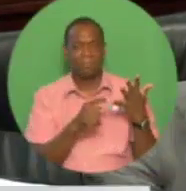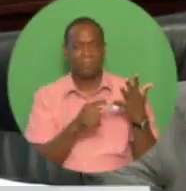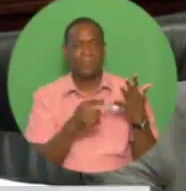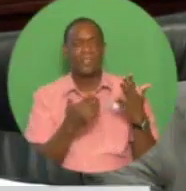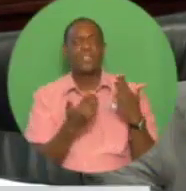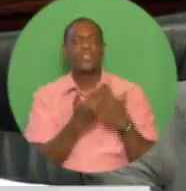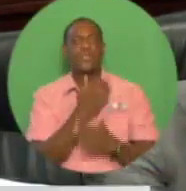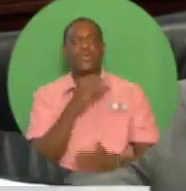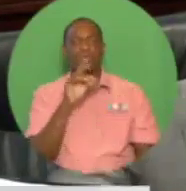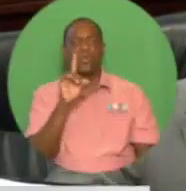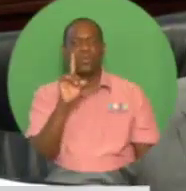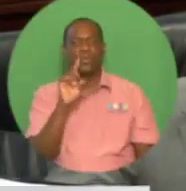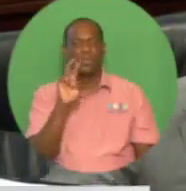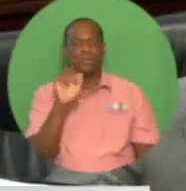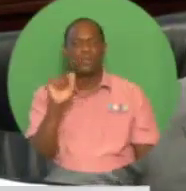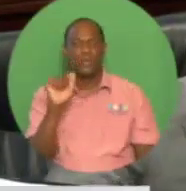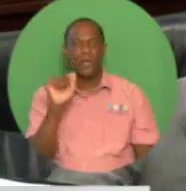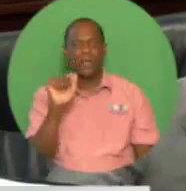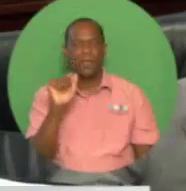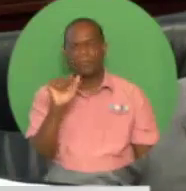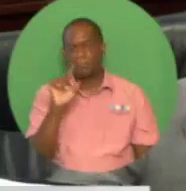shipbuilding ship repair facility.